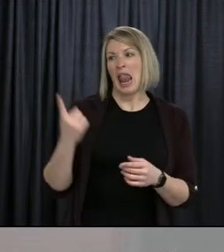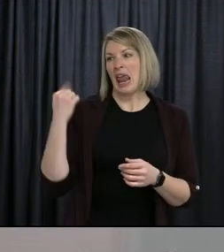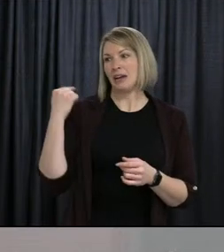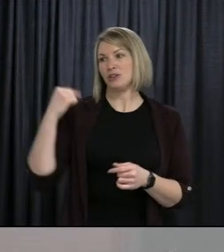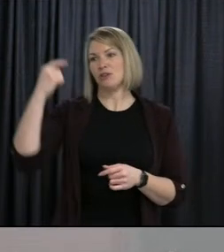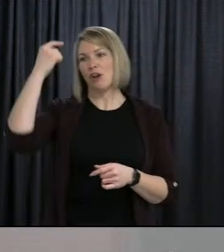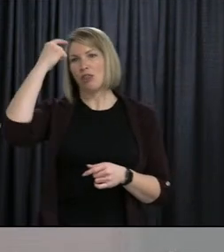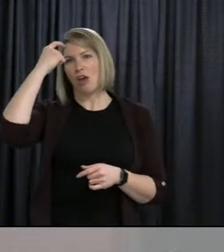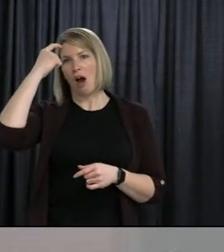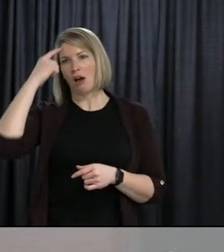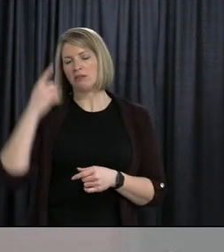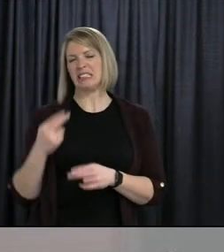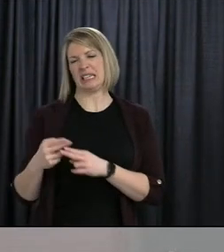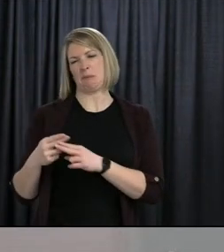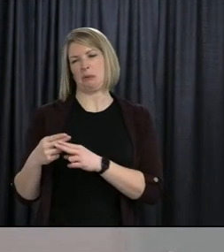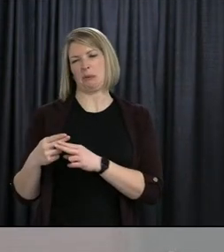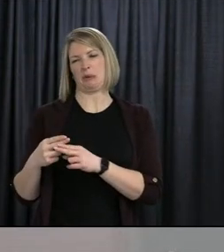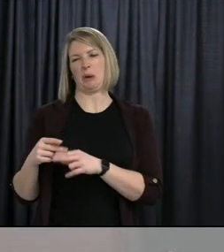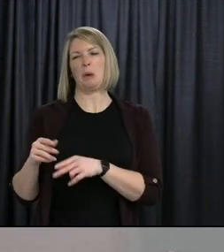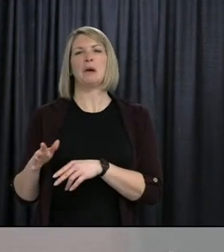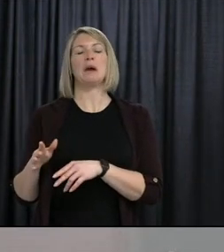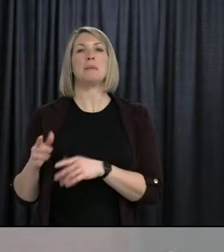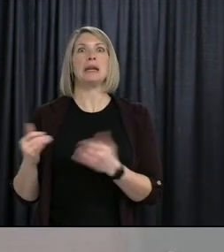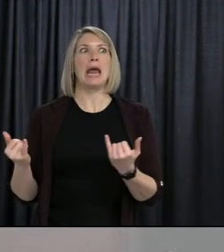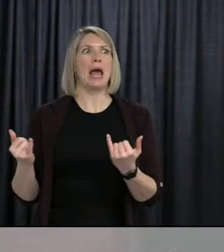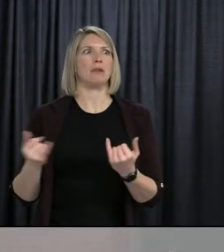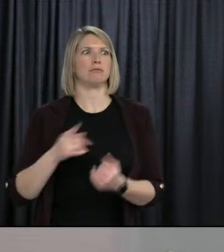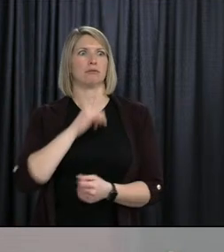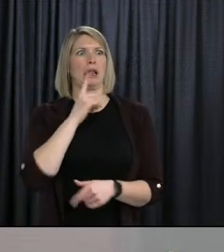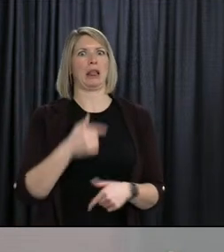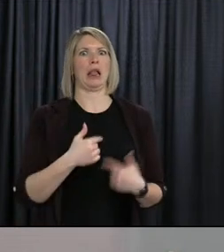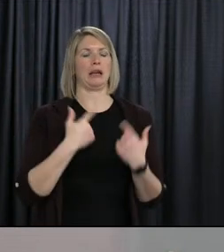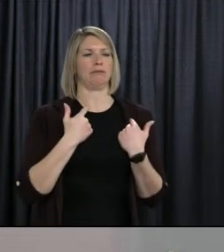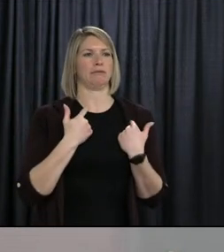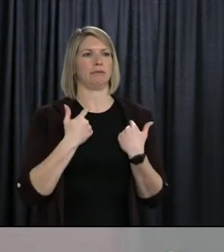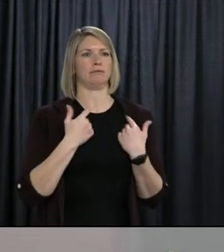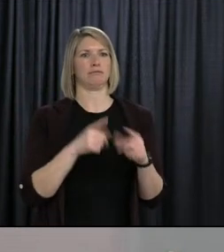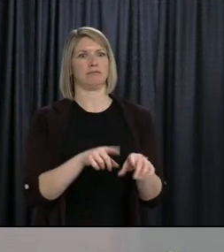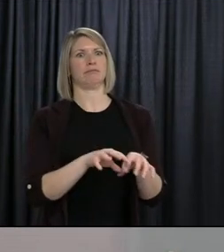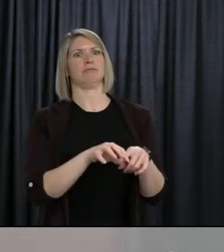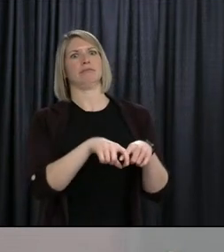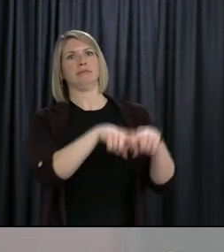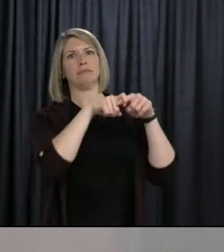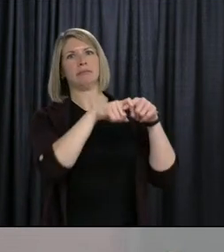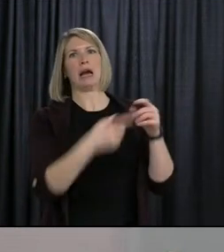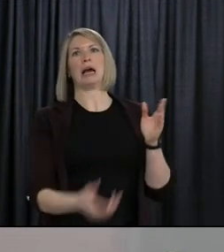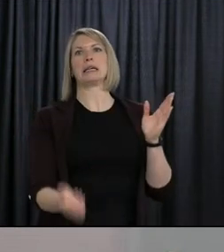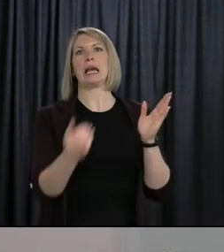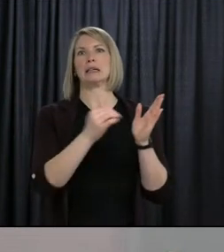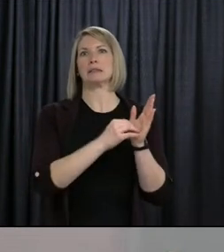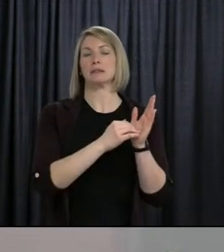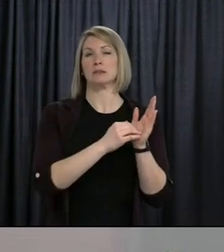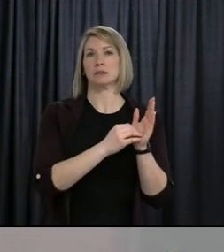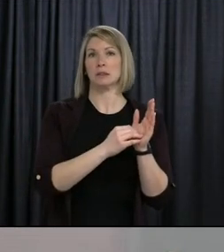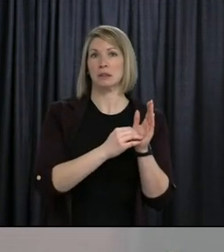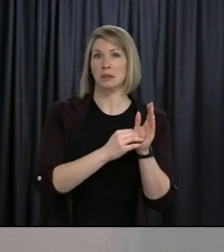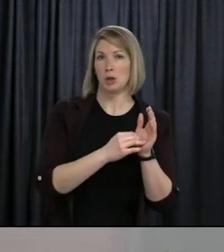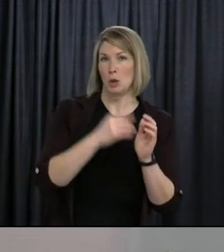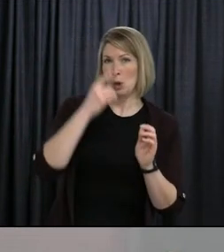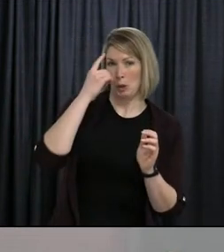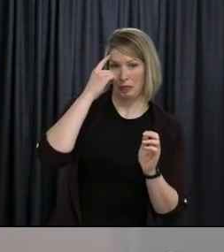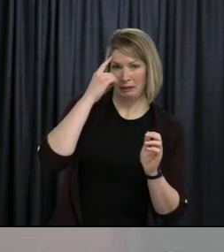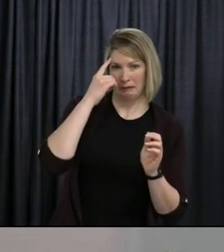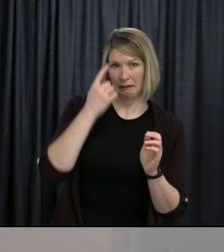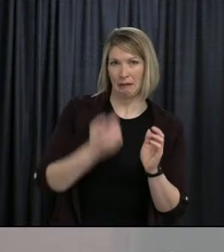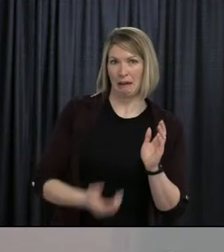remainder of the school year, which it did. Are you there at this point right now also looking forward to, you know, God forbid, the end of the summer season